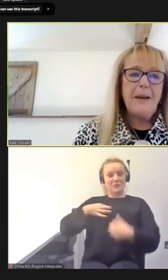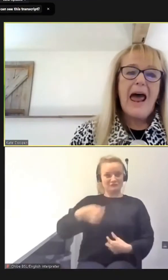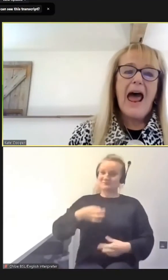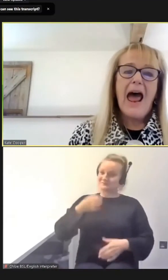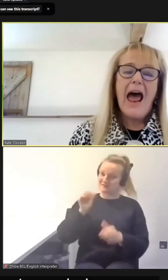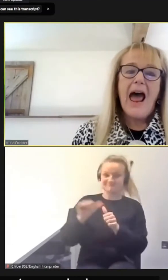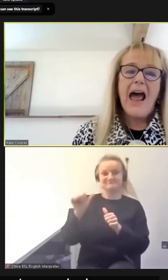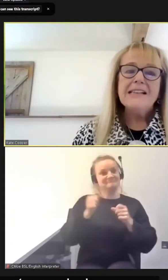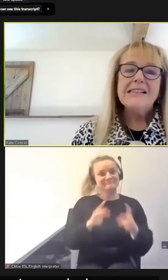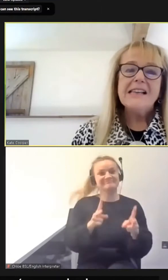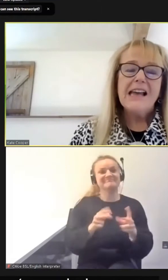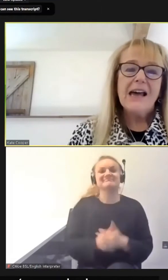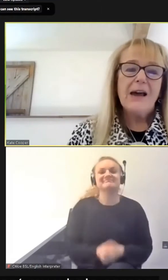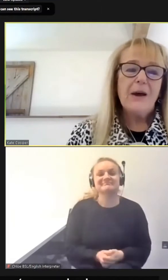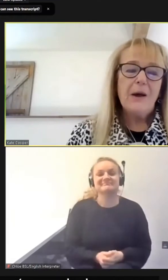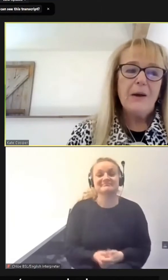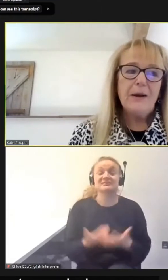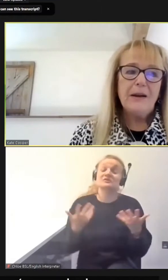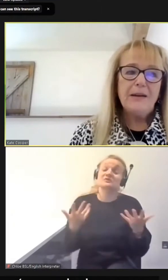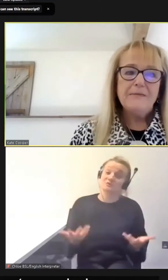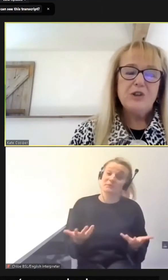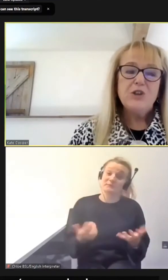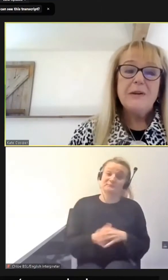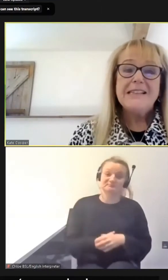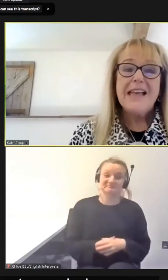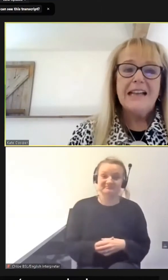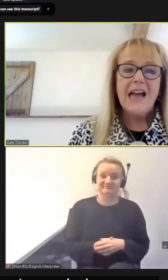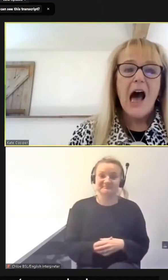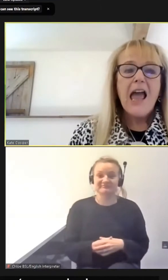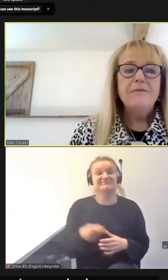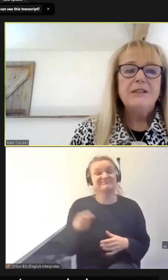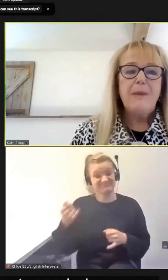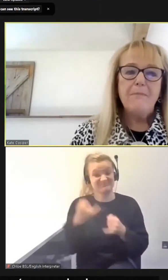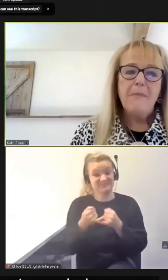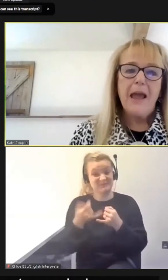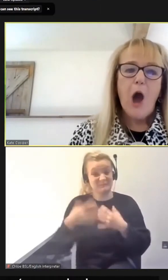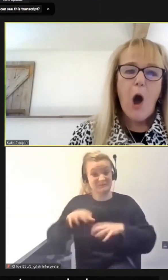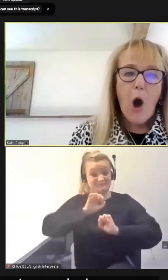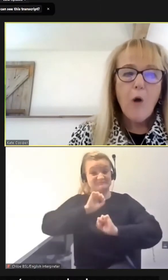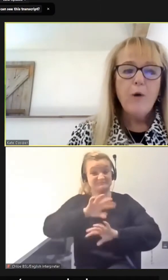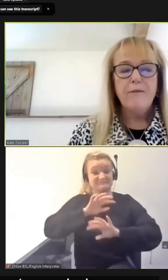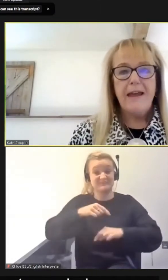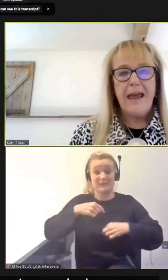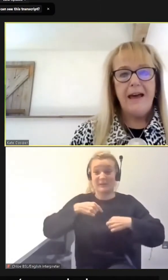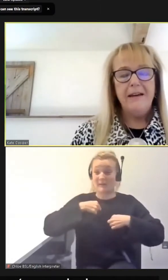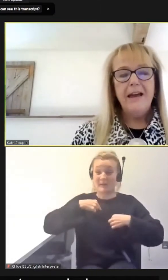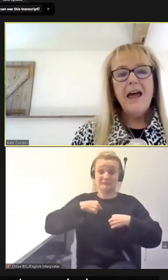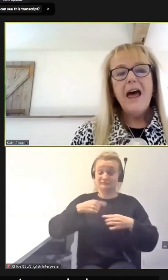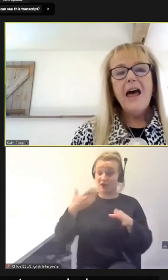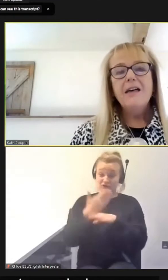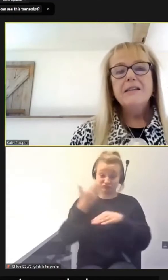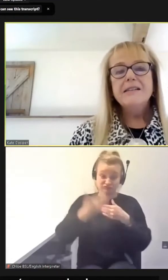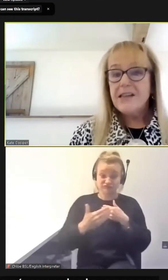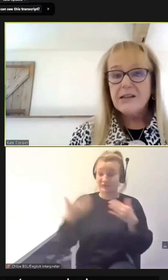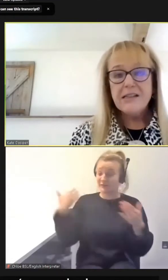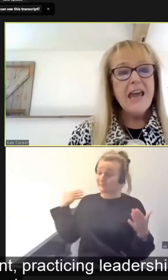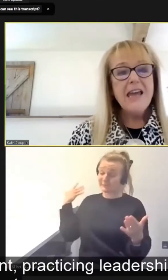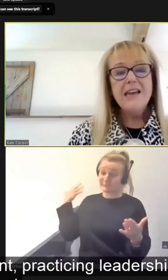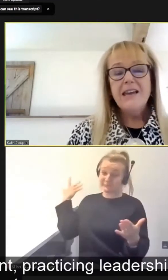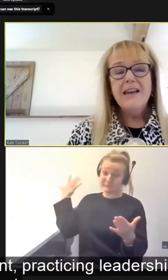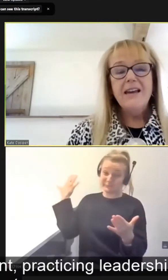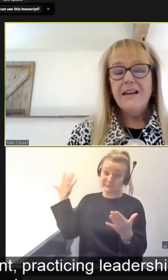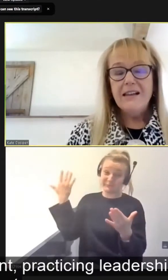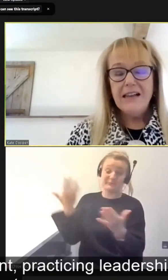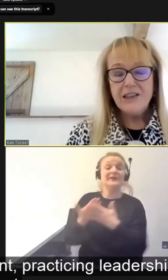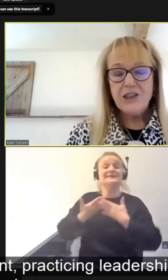But as Stuart said, I have spent my whole career studying